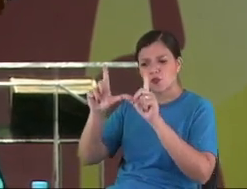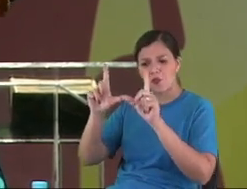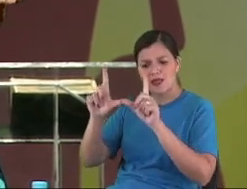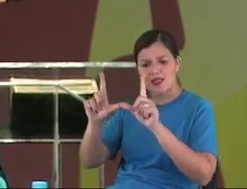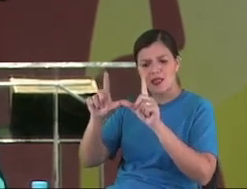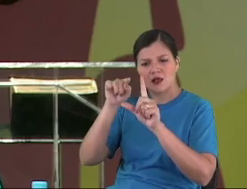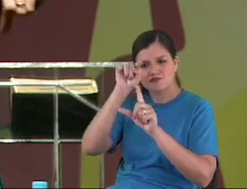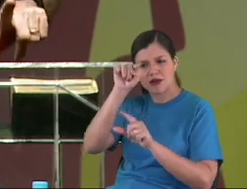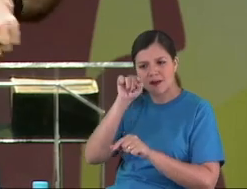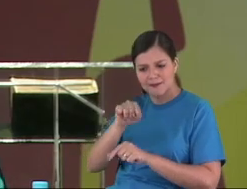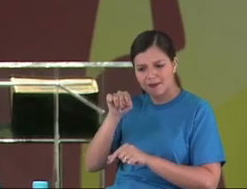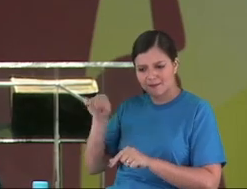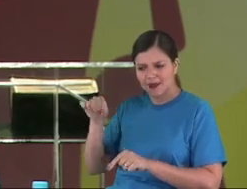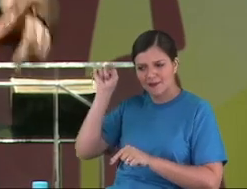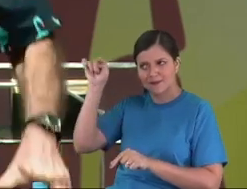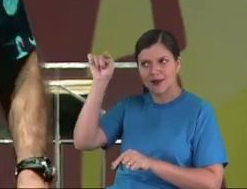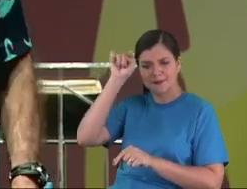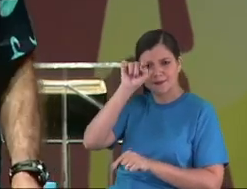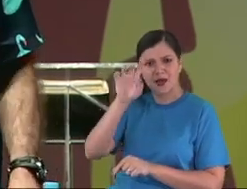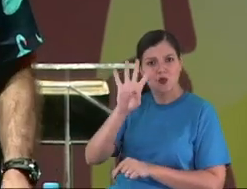Nails here, nails here.